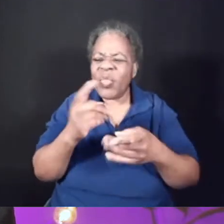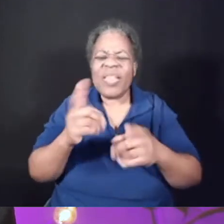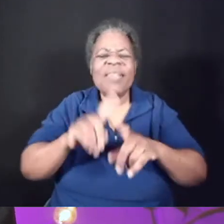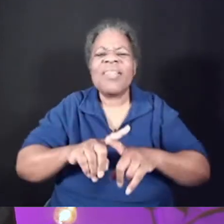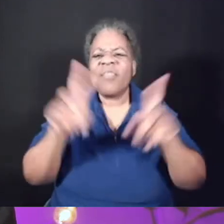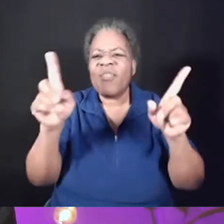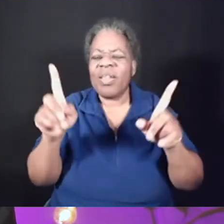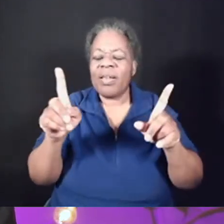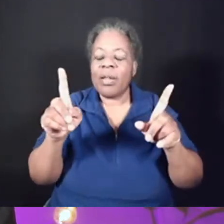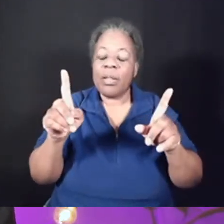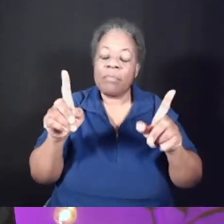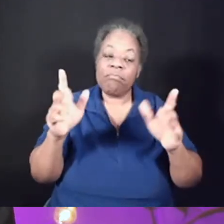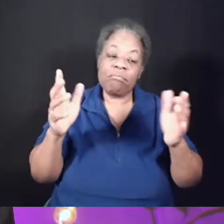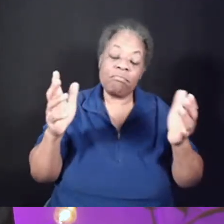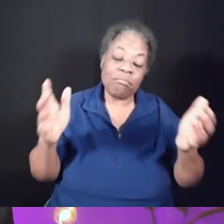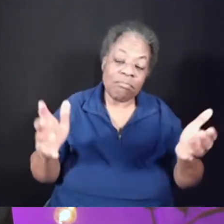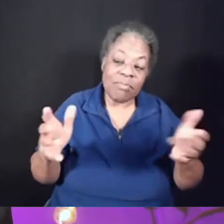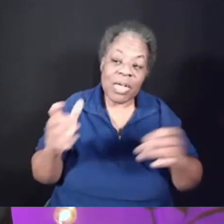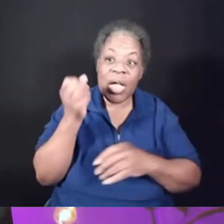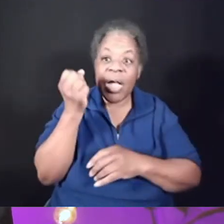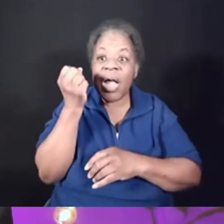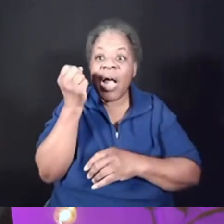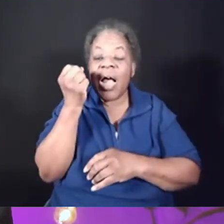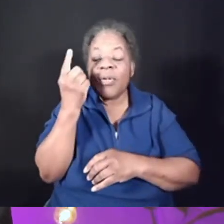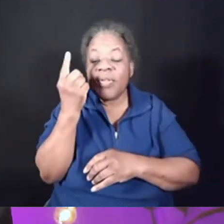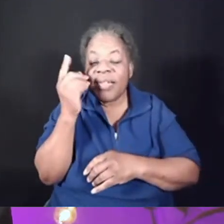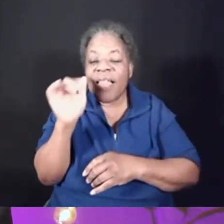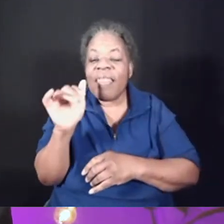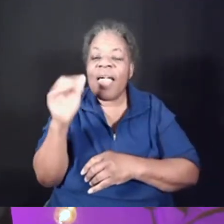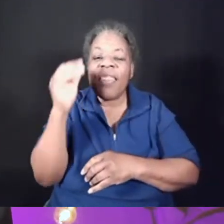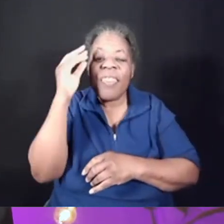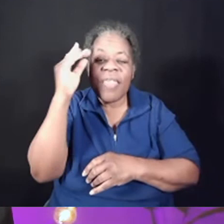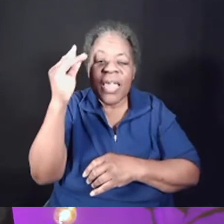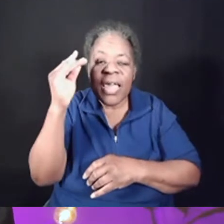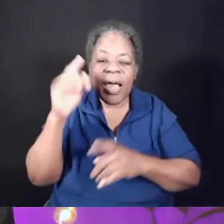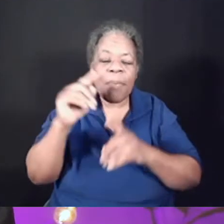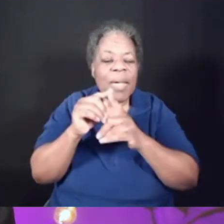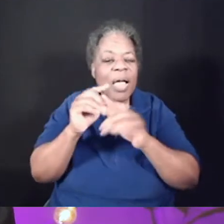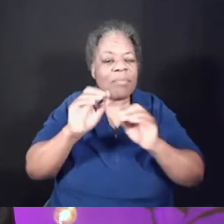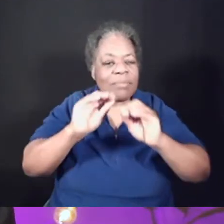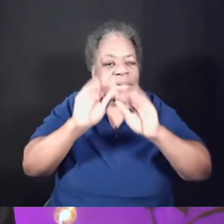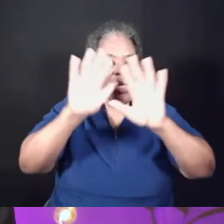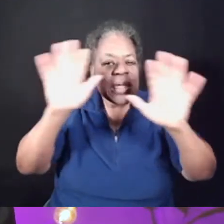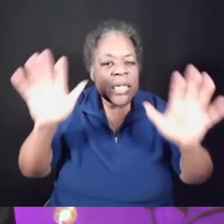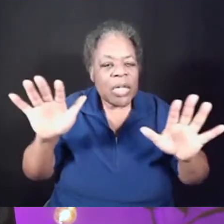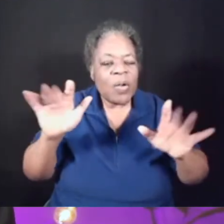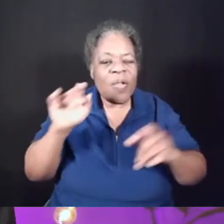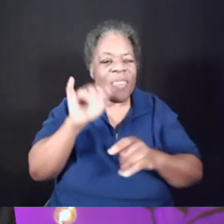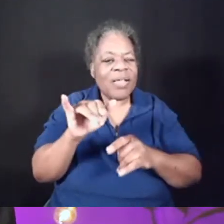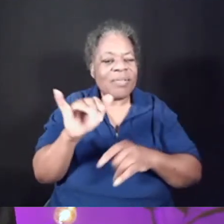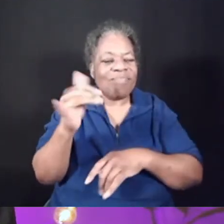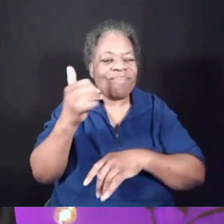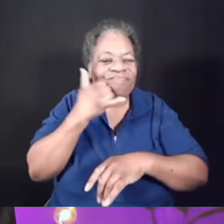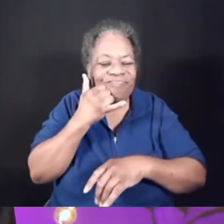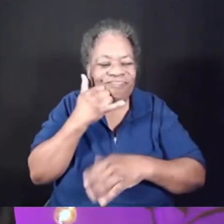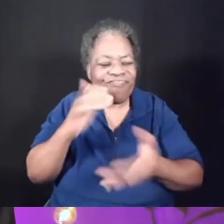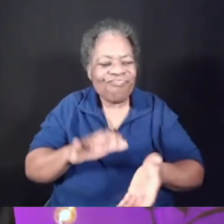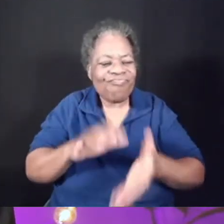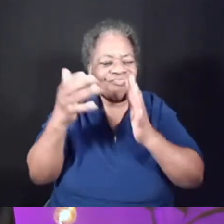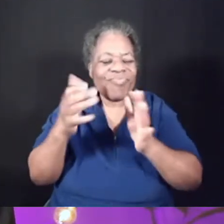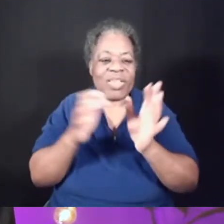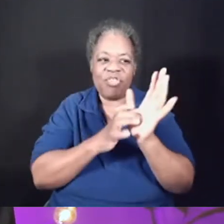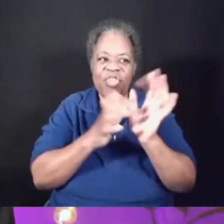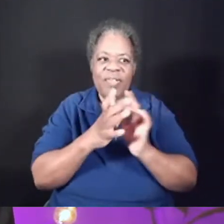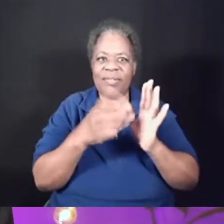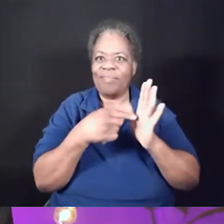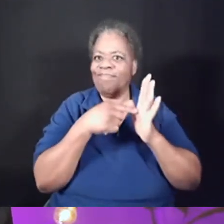Well, you know, I understand that type of thinking, but if I can be clear, it's nonsense. Jesus modeled a way of